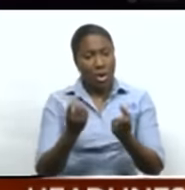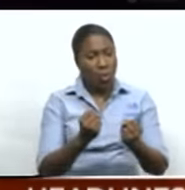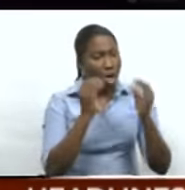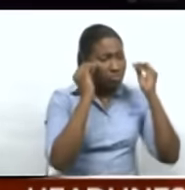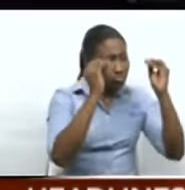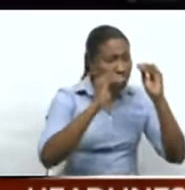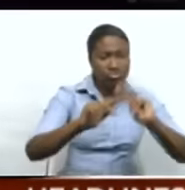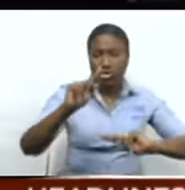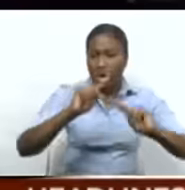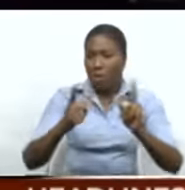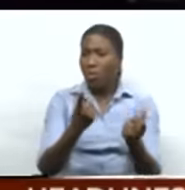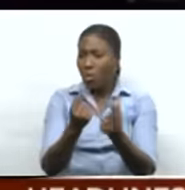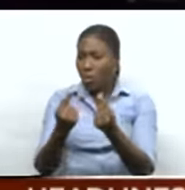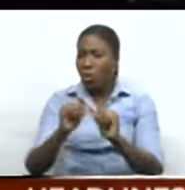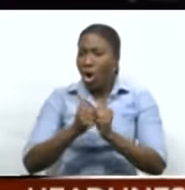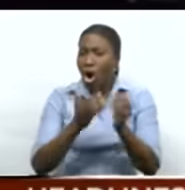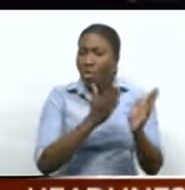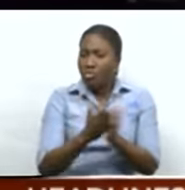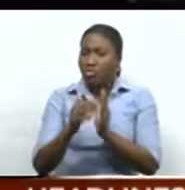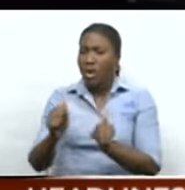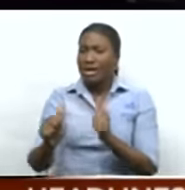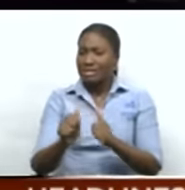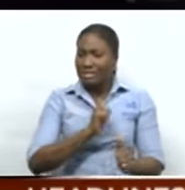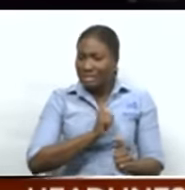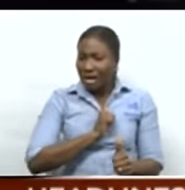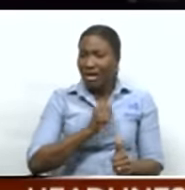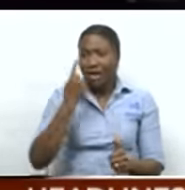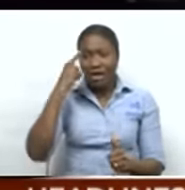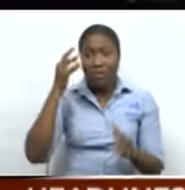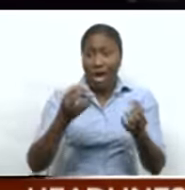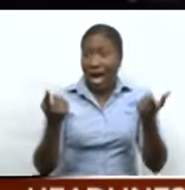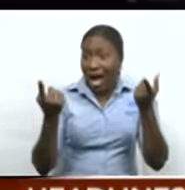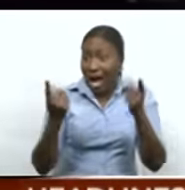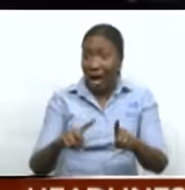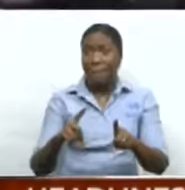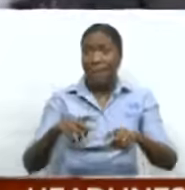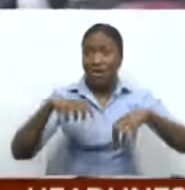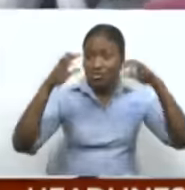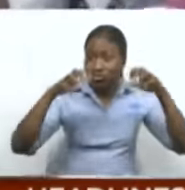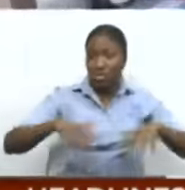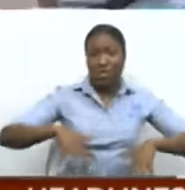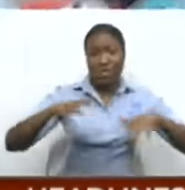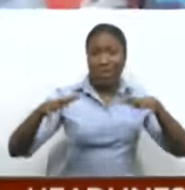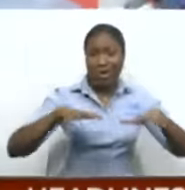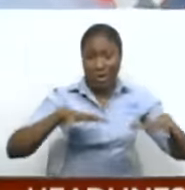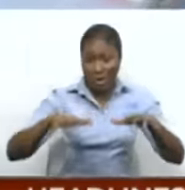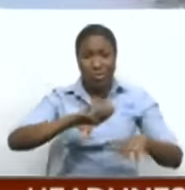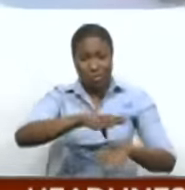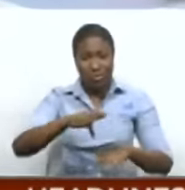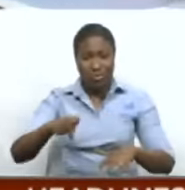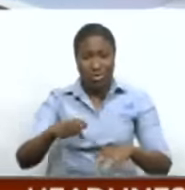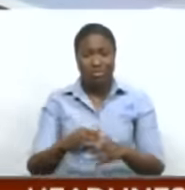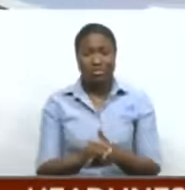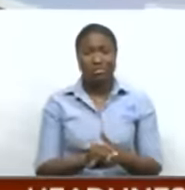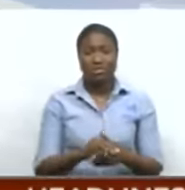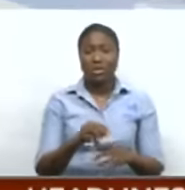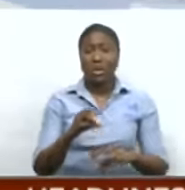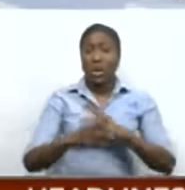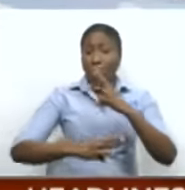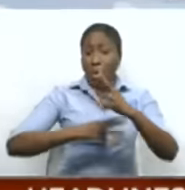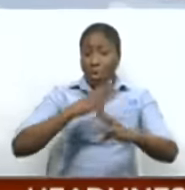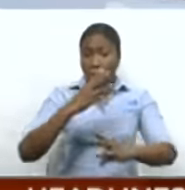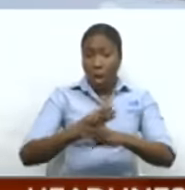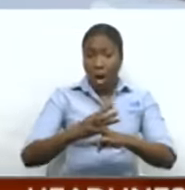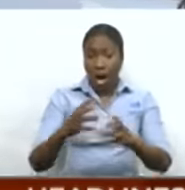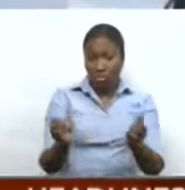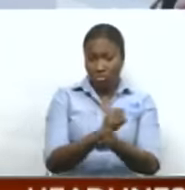for natural disasters. The event was held to commemorate World Disaster Risk Reduction Day, celebrated on October 13th every